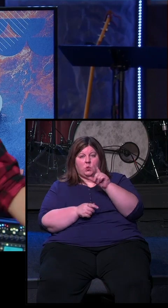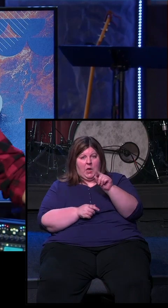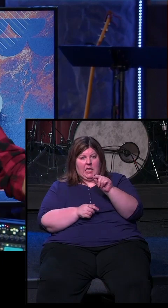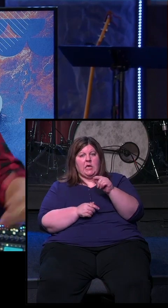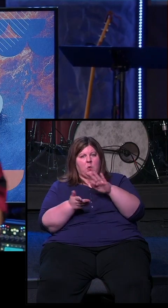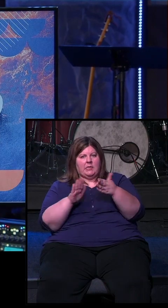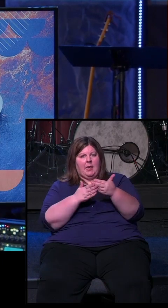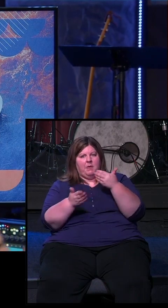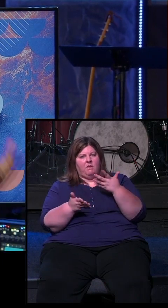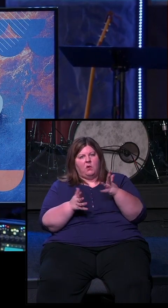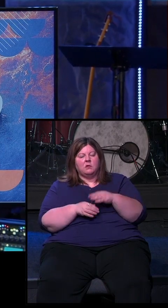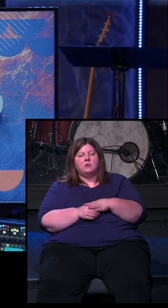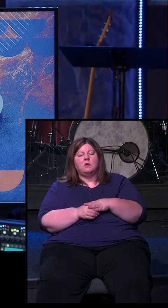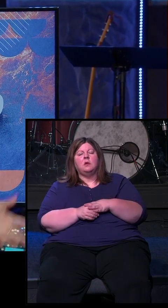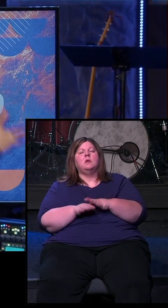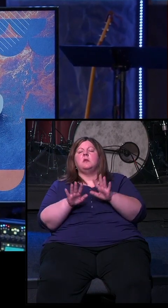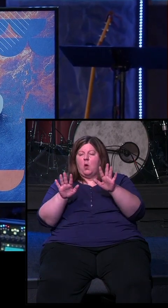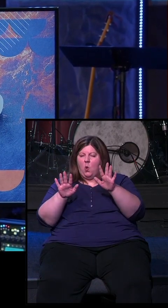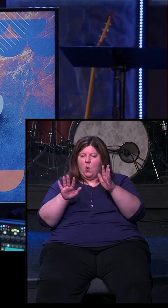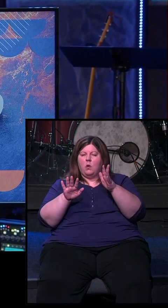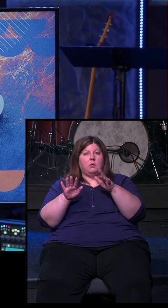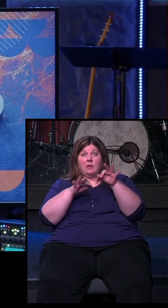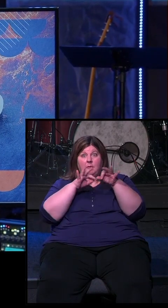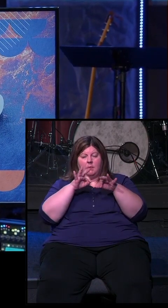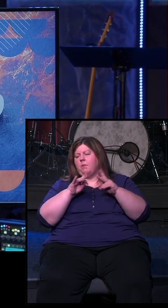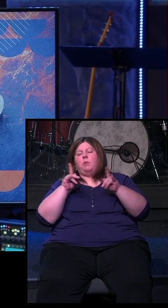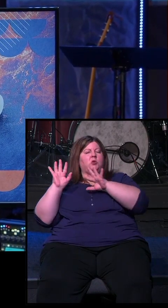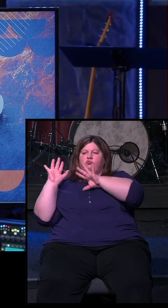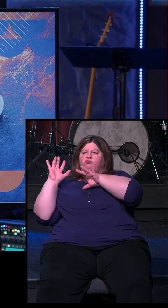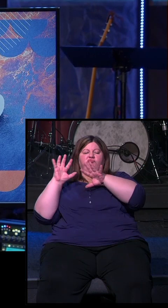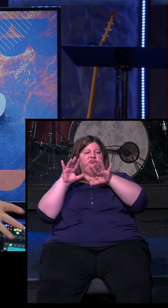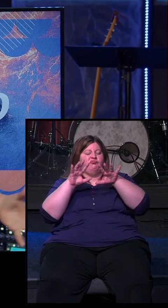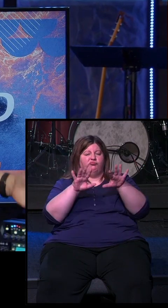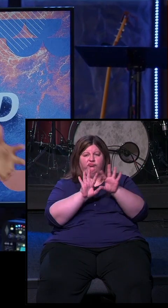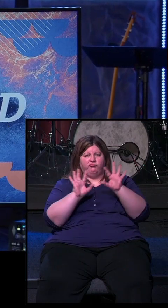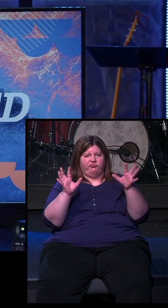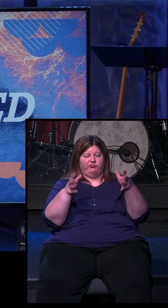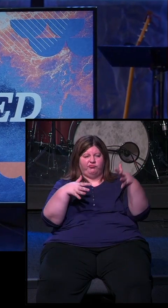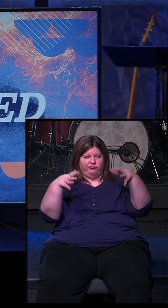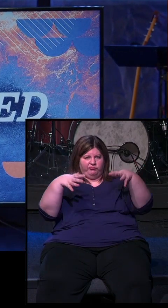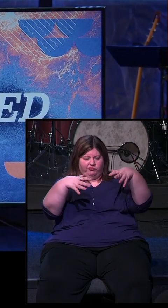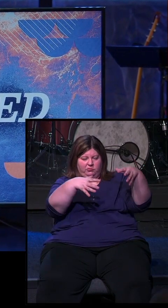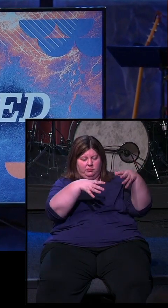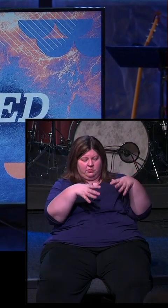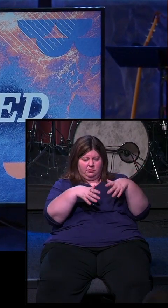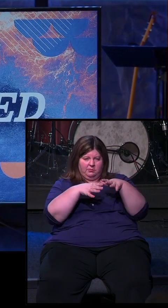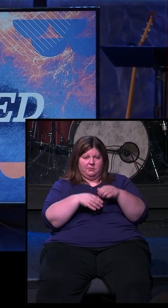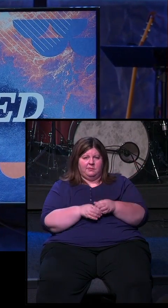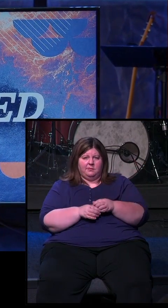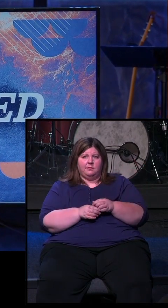And so, just said, could we just have a time? Before he even got done explaining it, it's like everybody just stood up in the room. And we just, like, instinctively, we all just gathered around her.